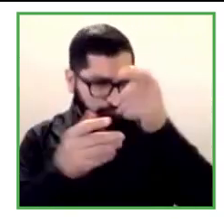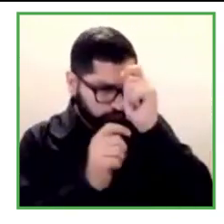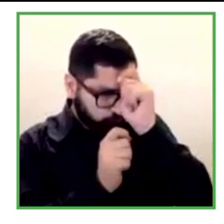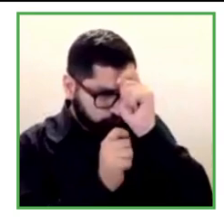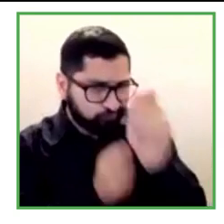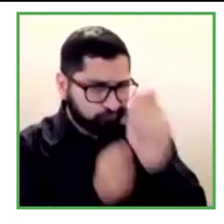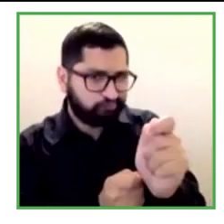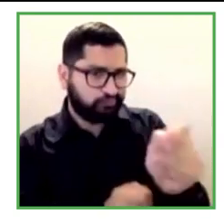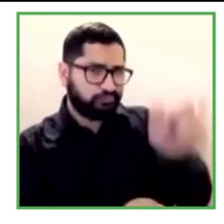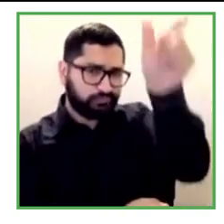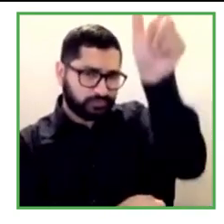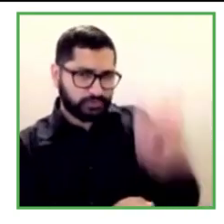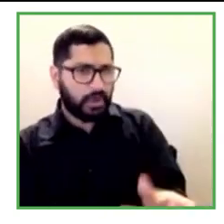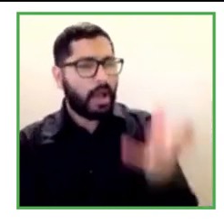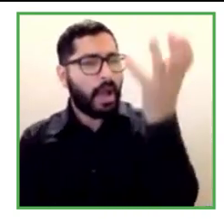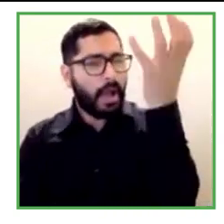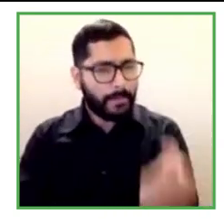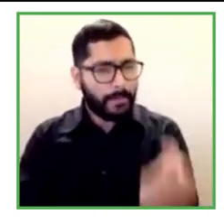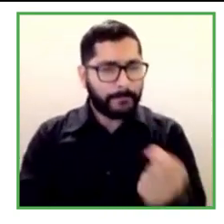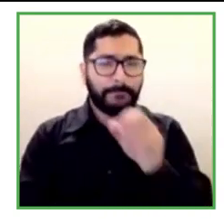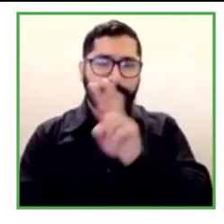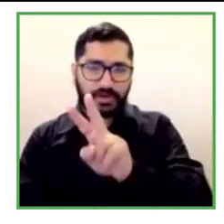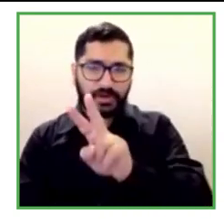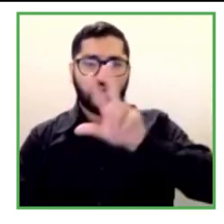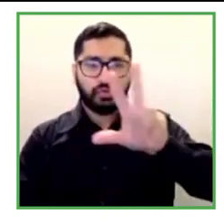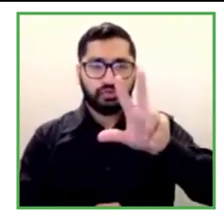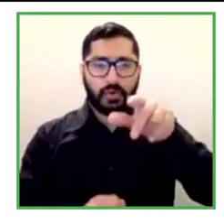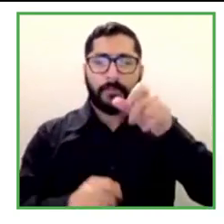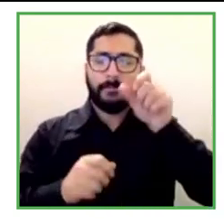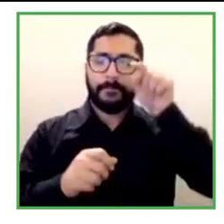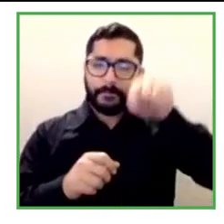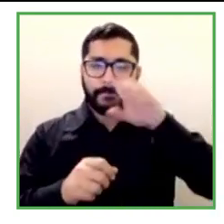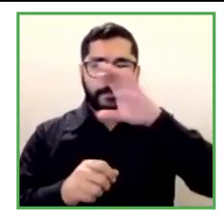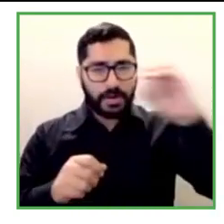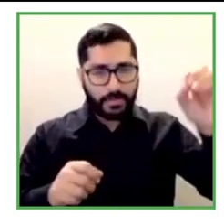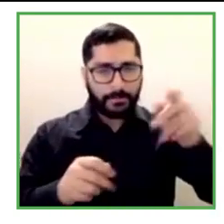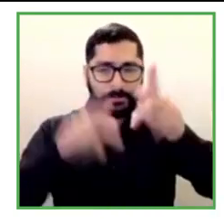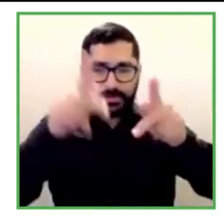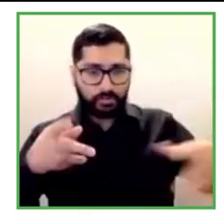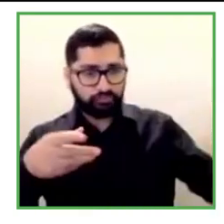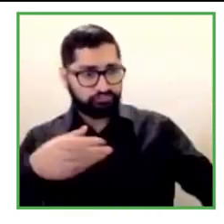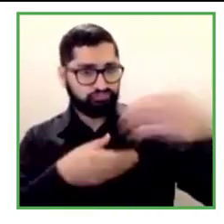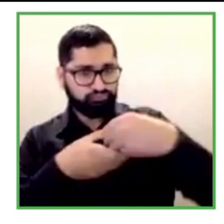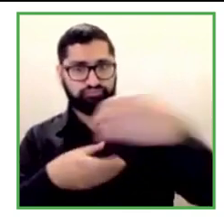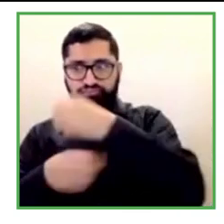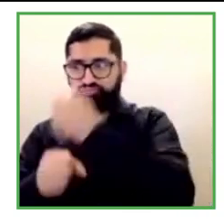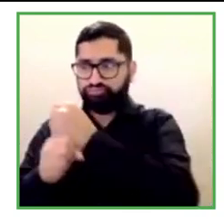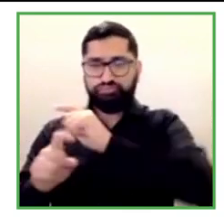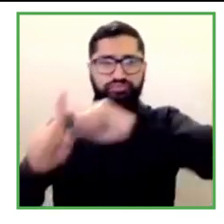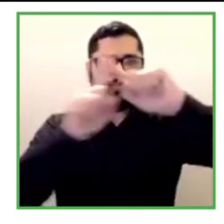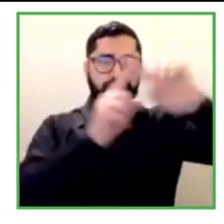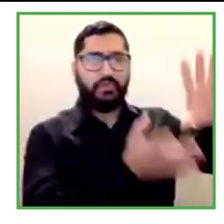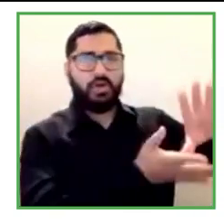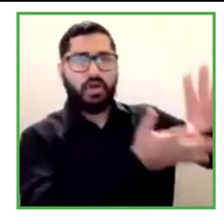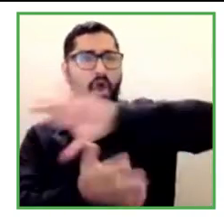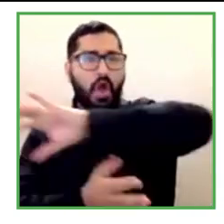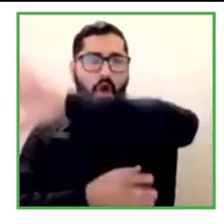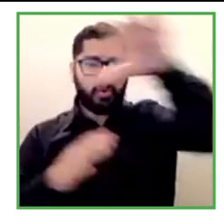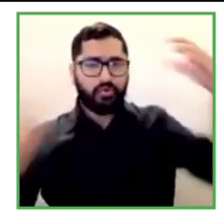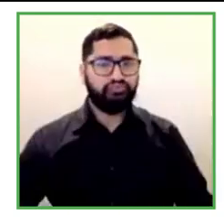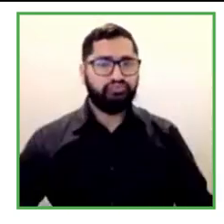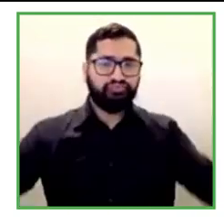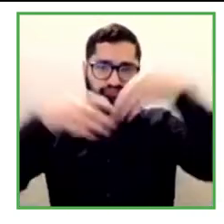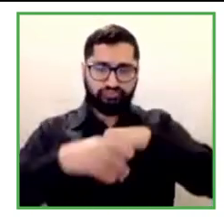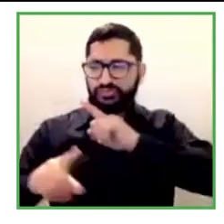collaborators at a global level that come from different countries. Therefore, the realities, very different, therefore, like to